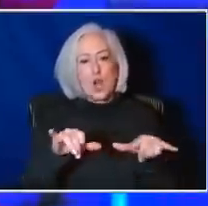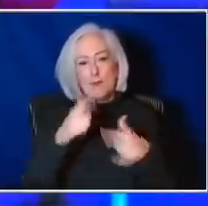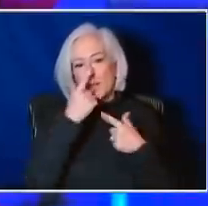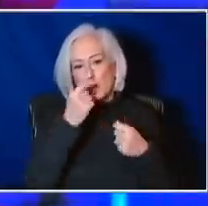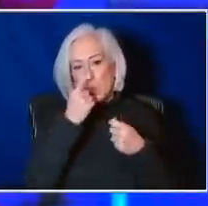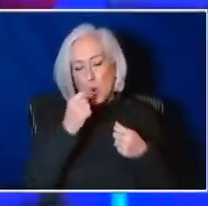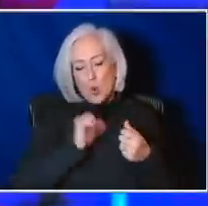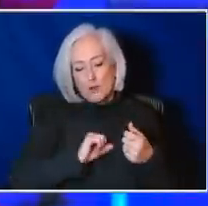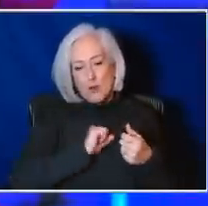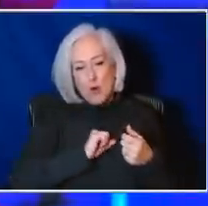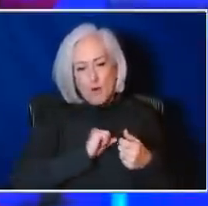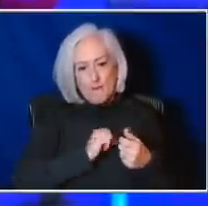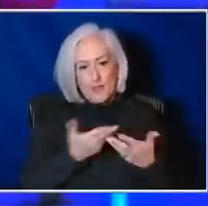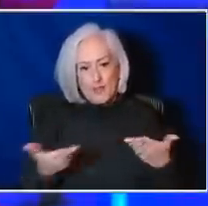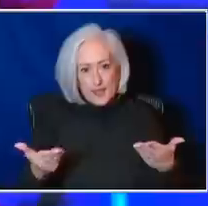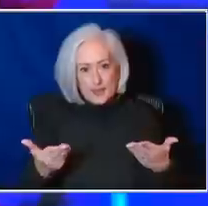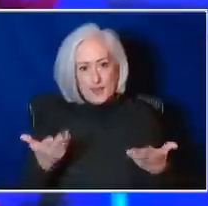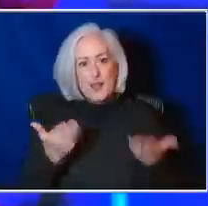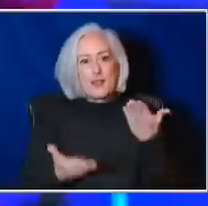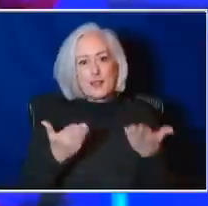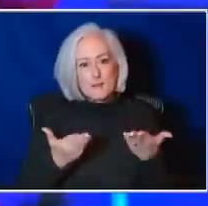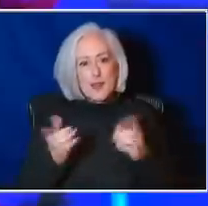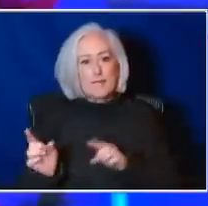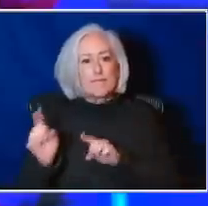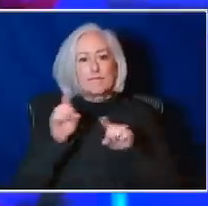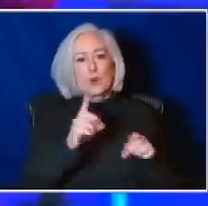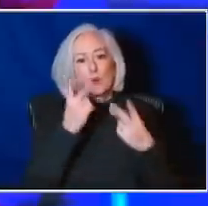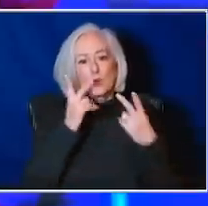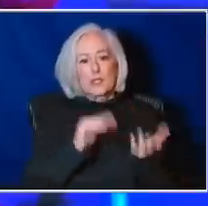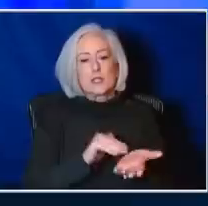somebody to go get evaluated by a medical professional.